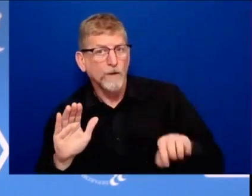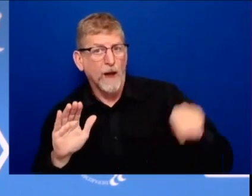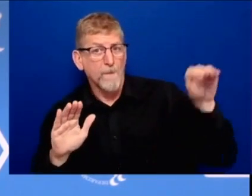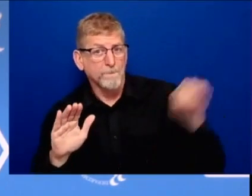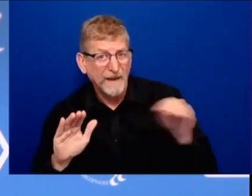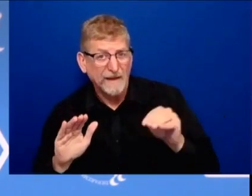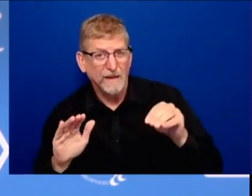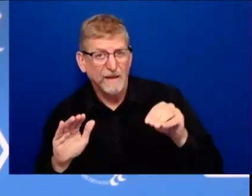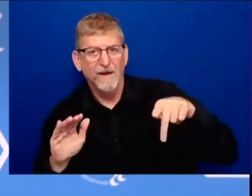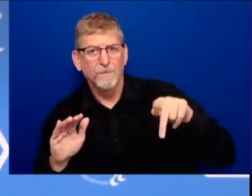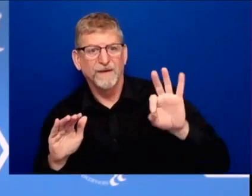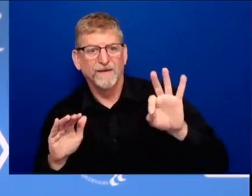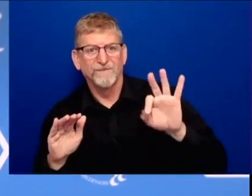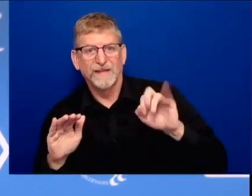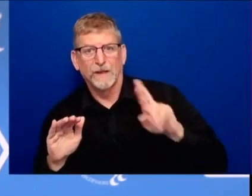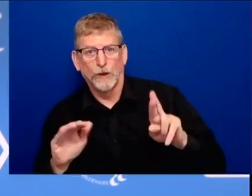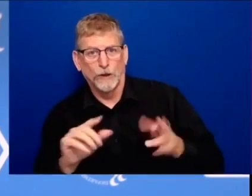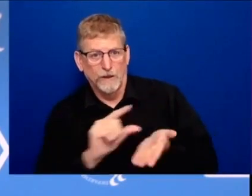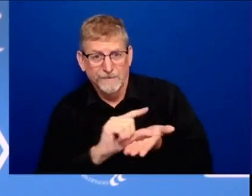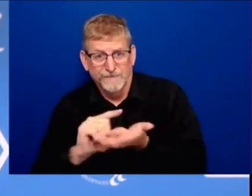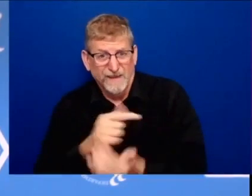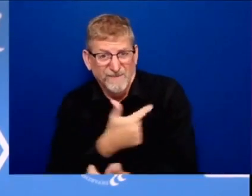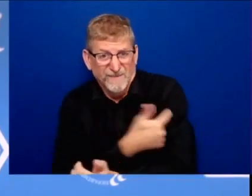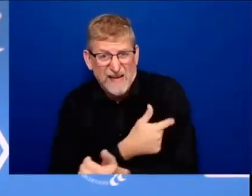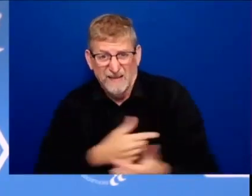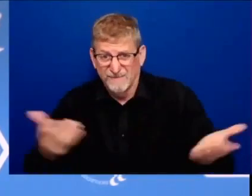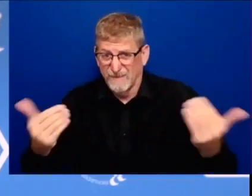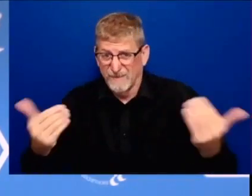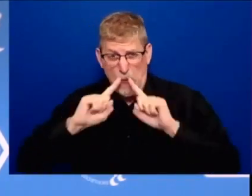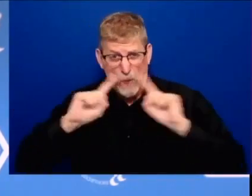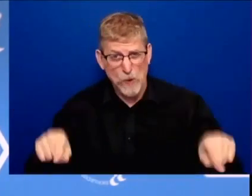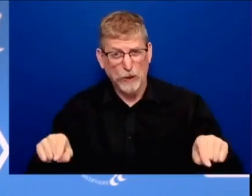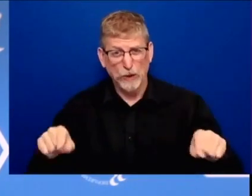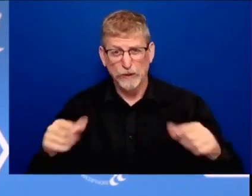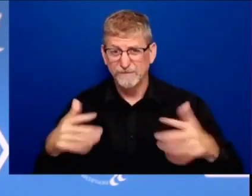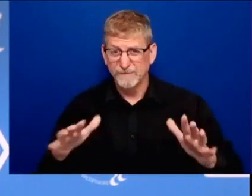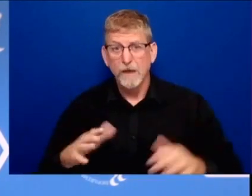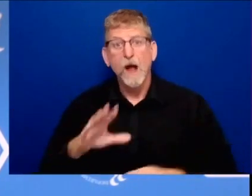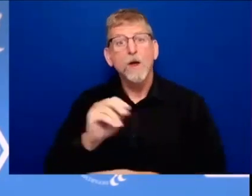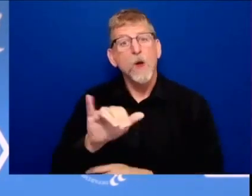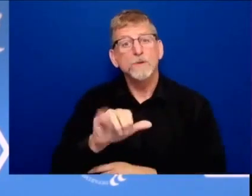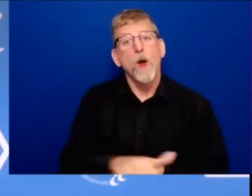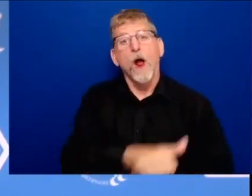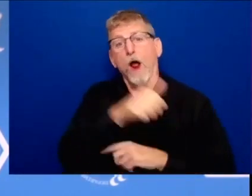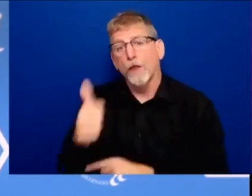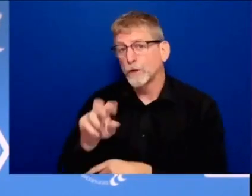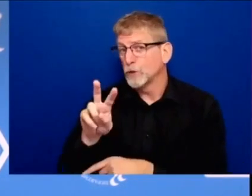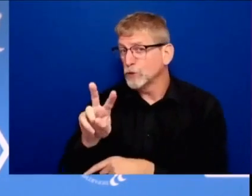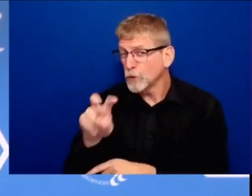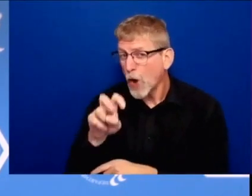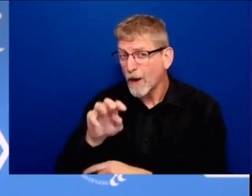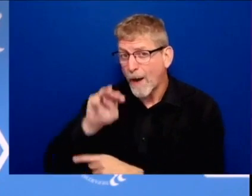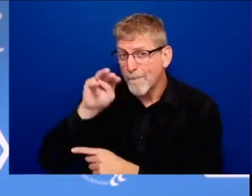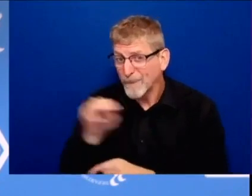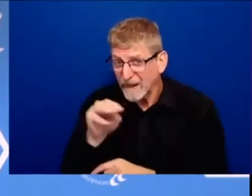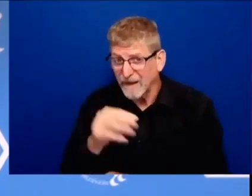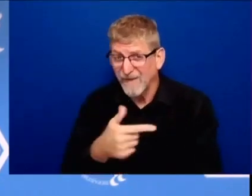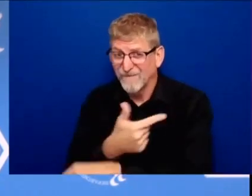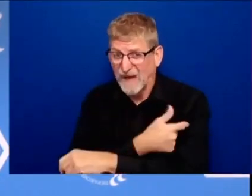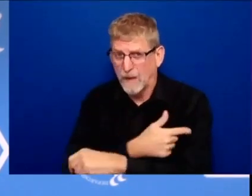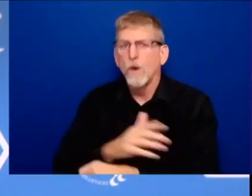delivery dates with an additional 200 million vaccines to the end of july faster than we expected